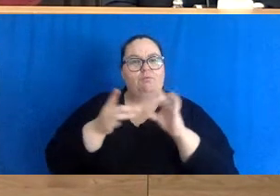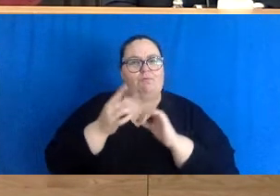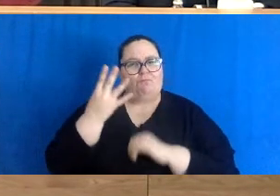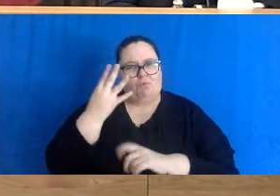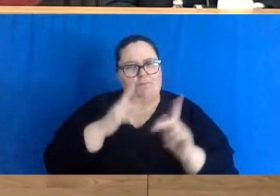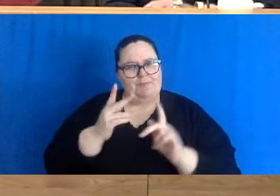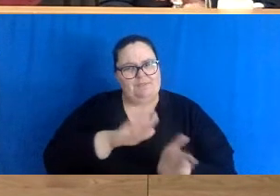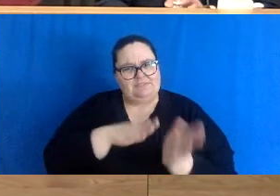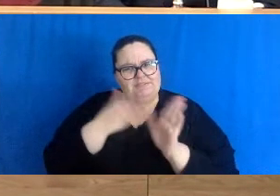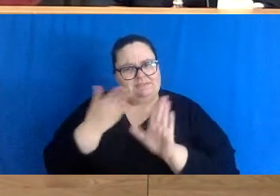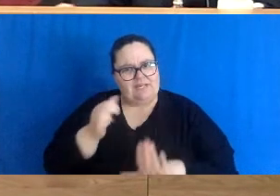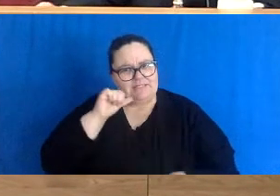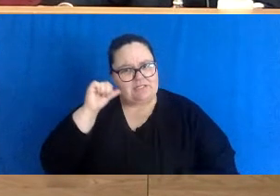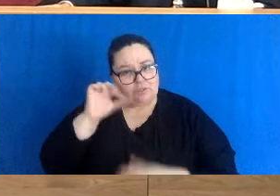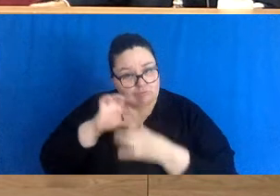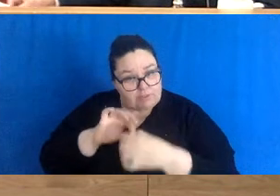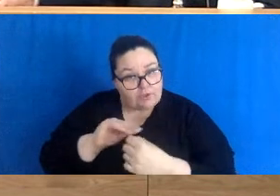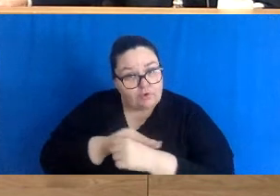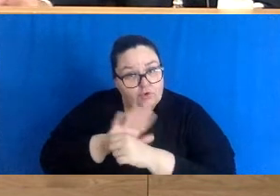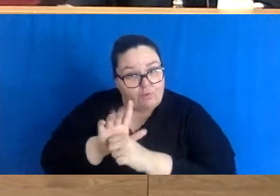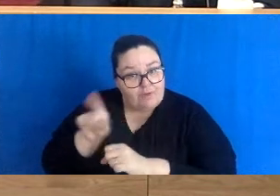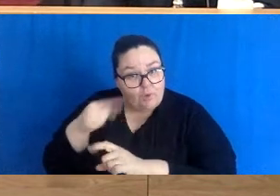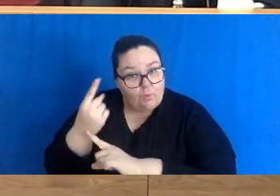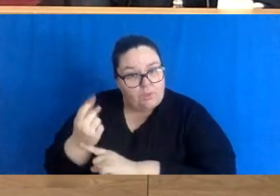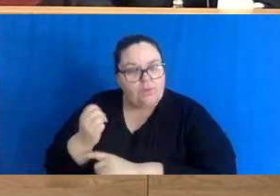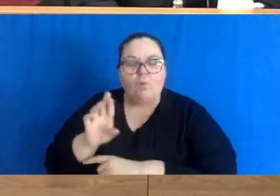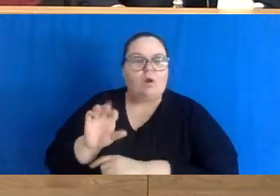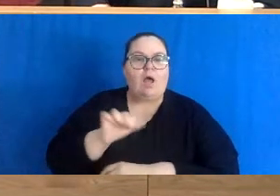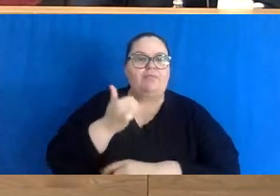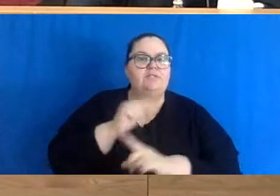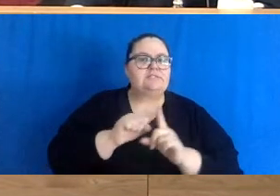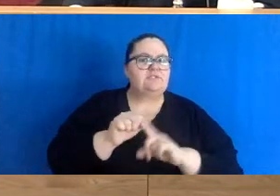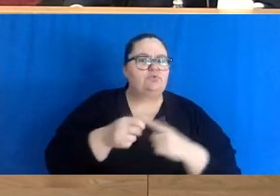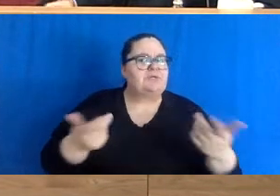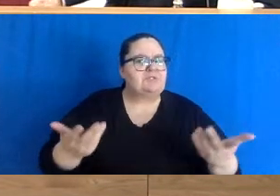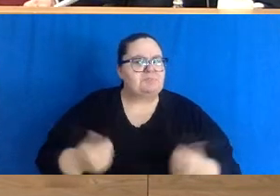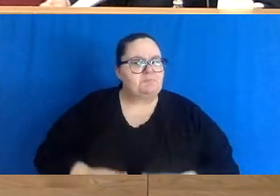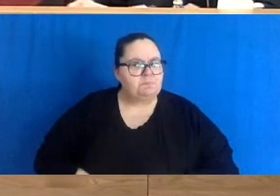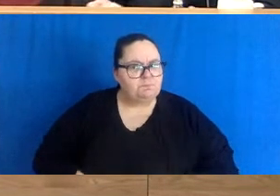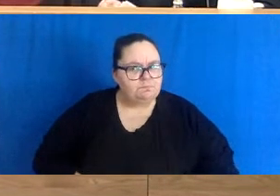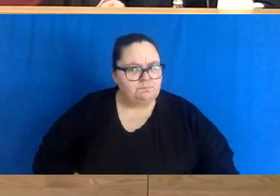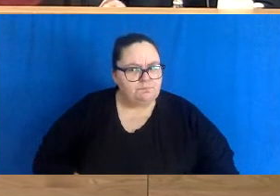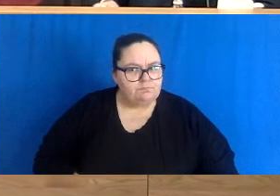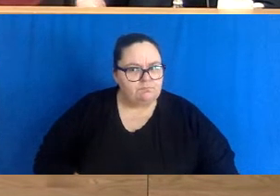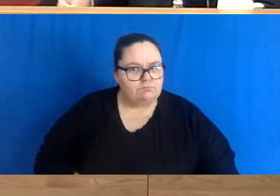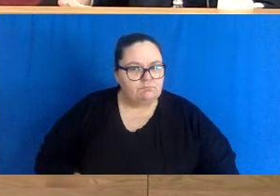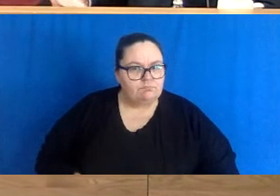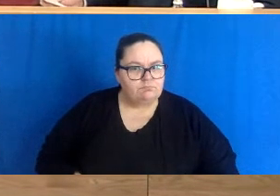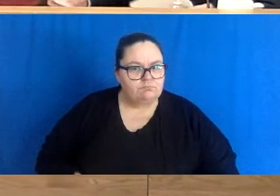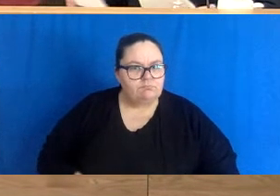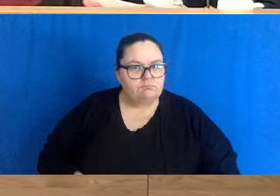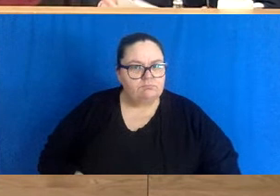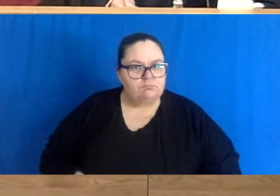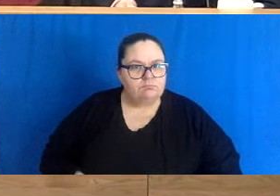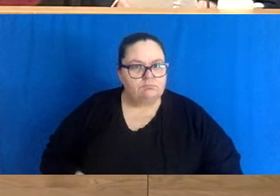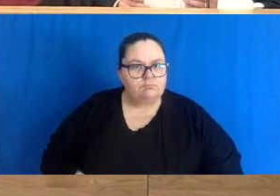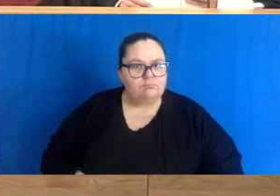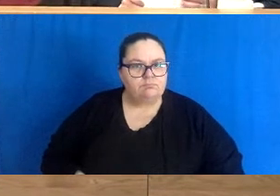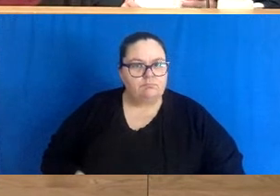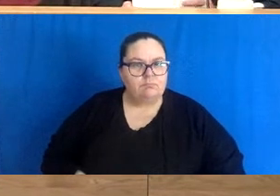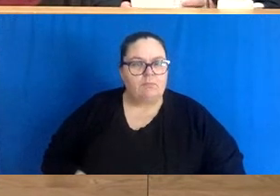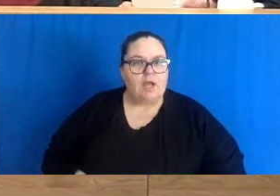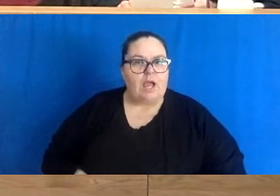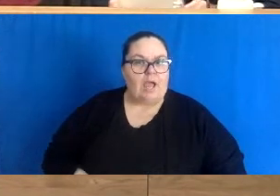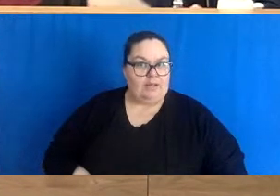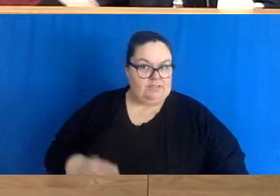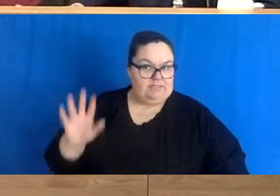were they all COVID related deaths and what relationship do they have to the sudden drop we